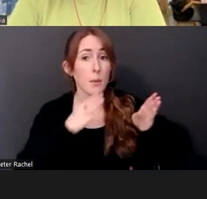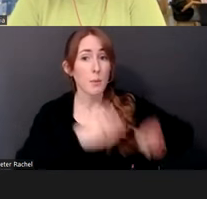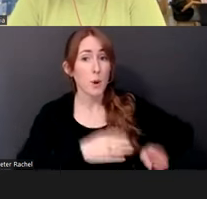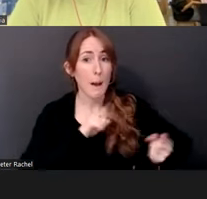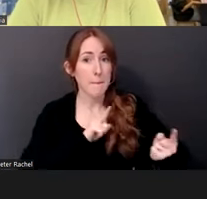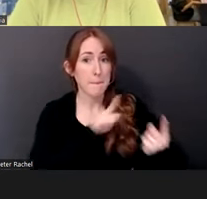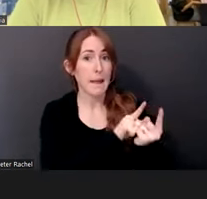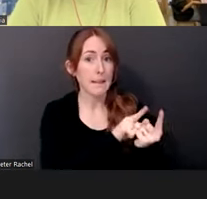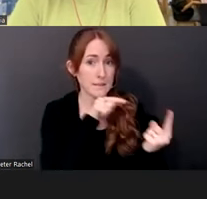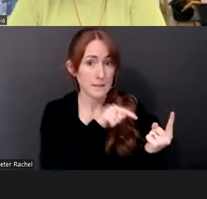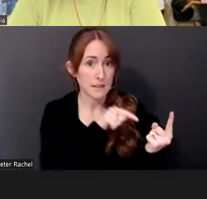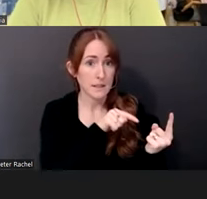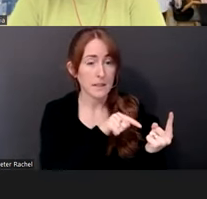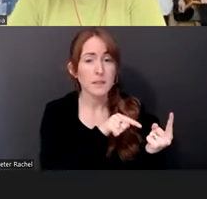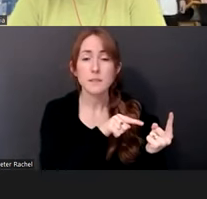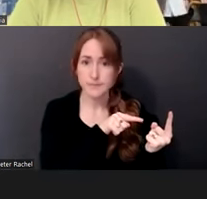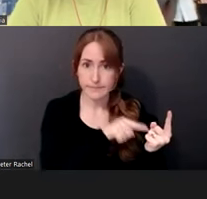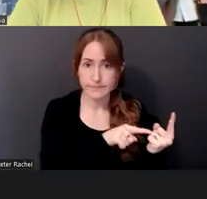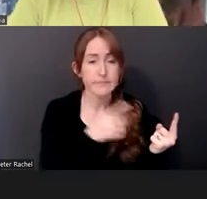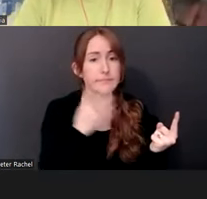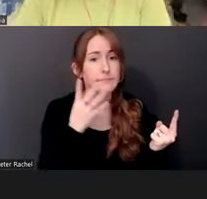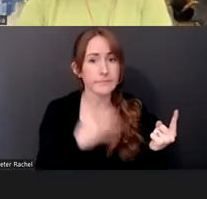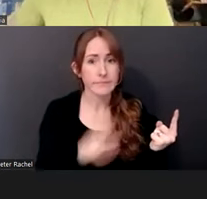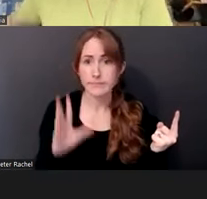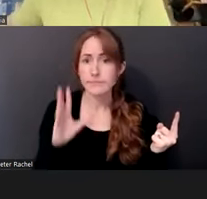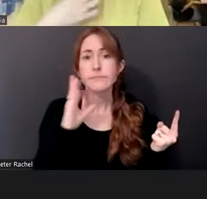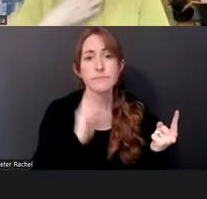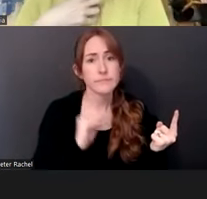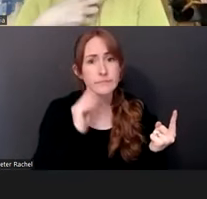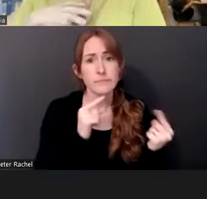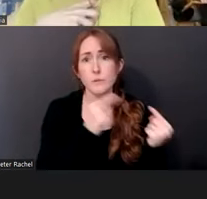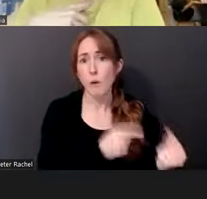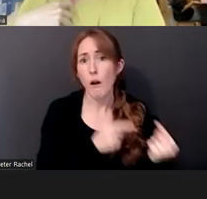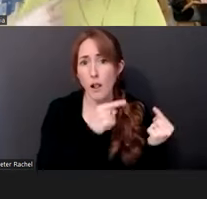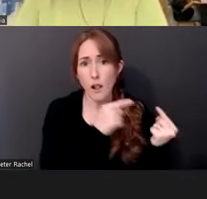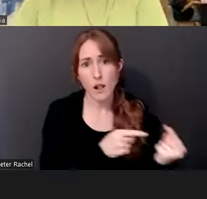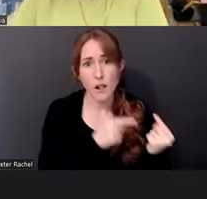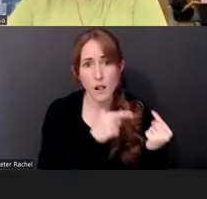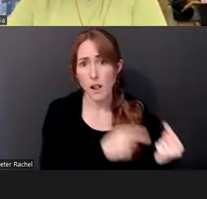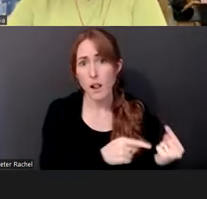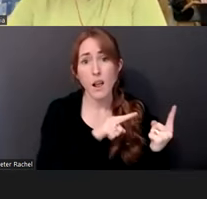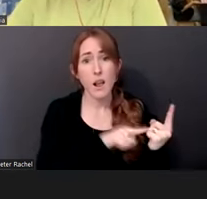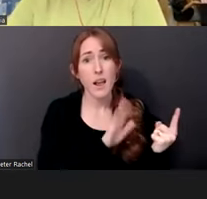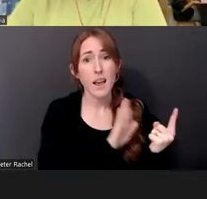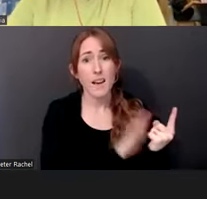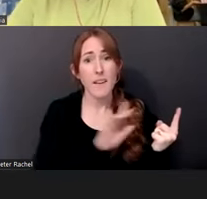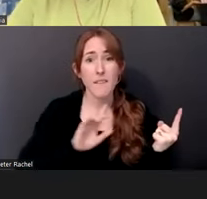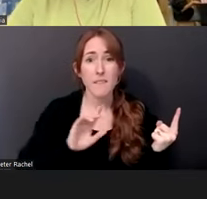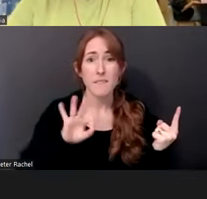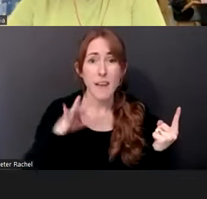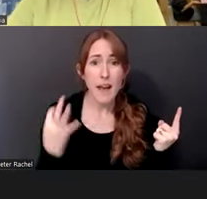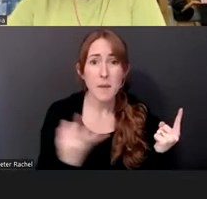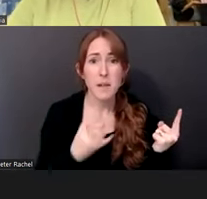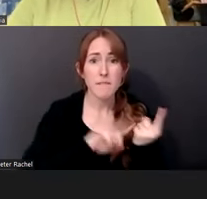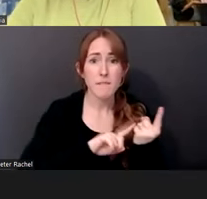had, you know, gone through a tremendous struggle and had been alienated from others in the process and was carrying